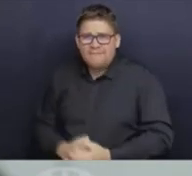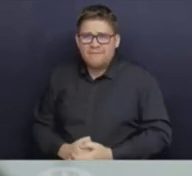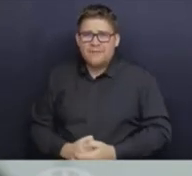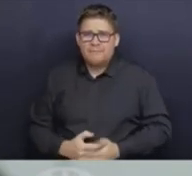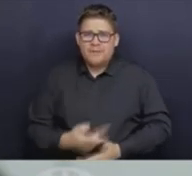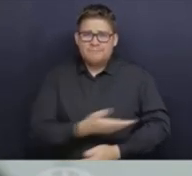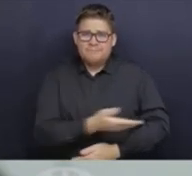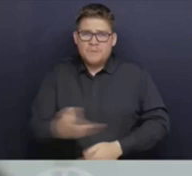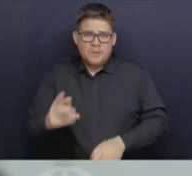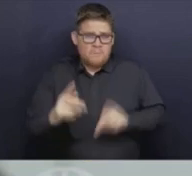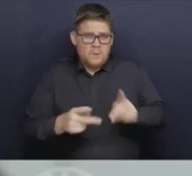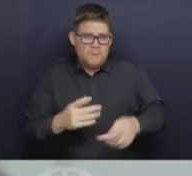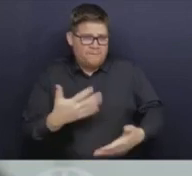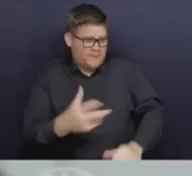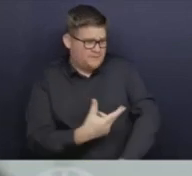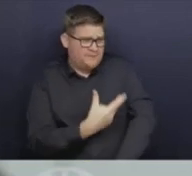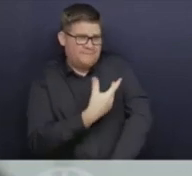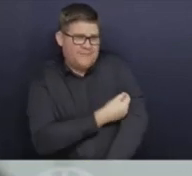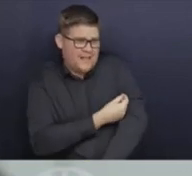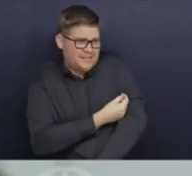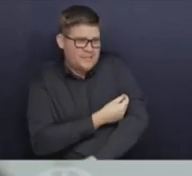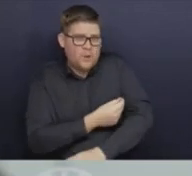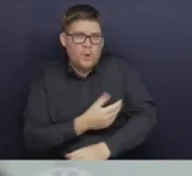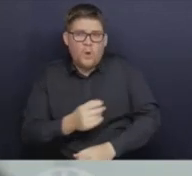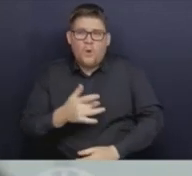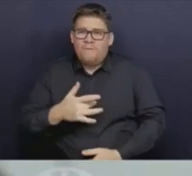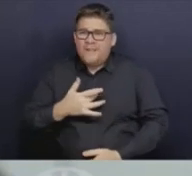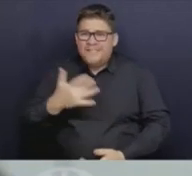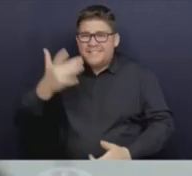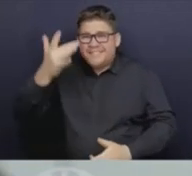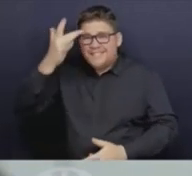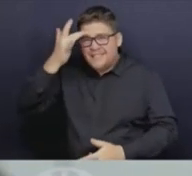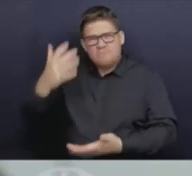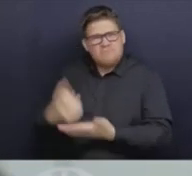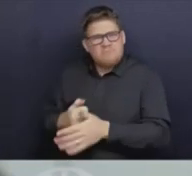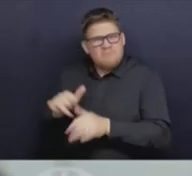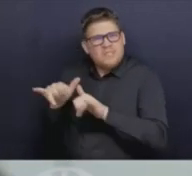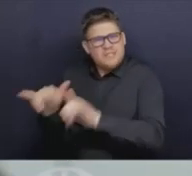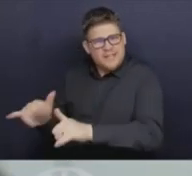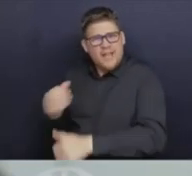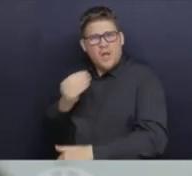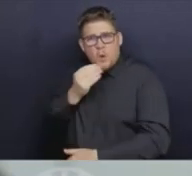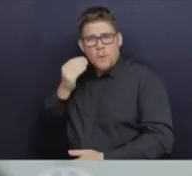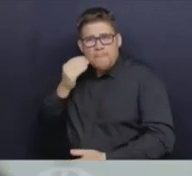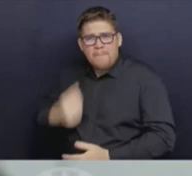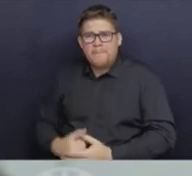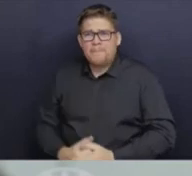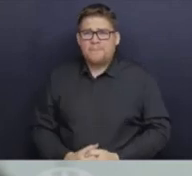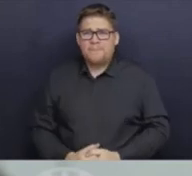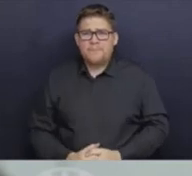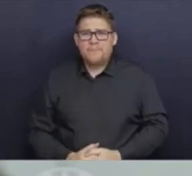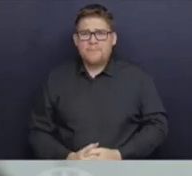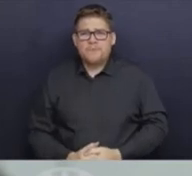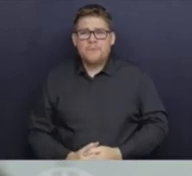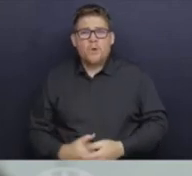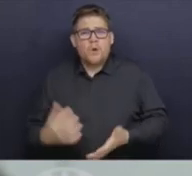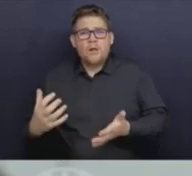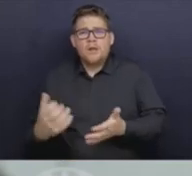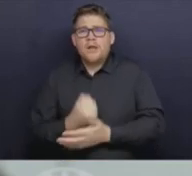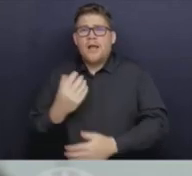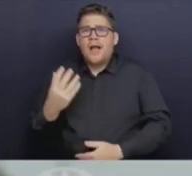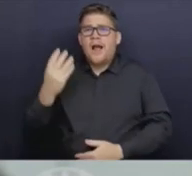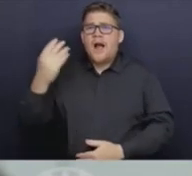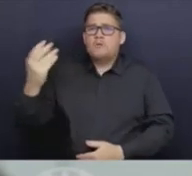parties if you weren't feeling well, to taking advantage of things like playing outside in the snow, and finding ways to overcome